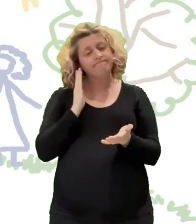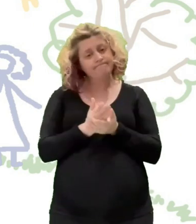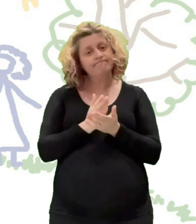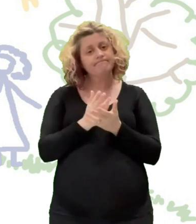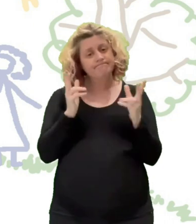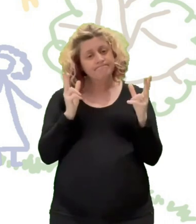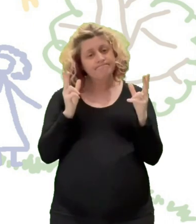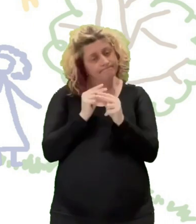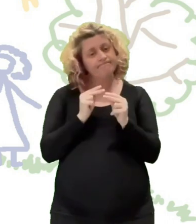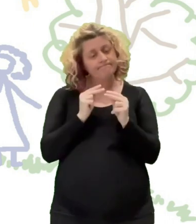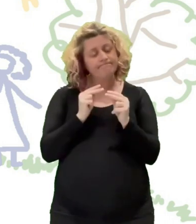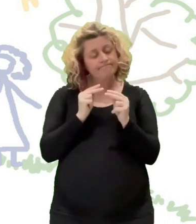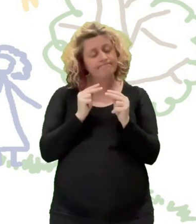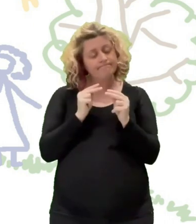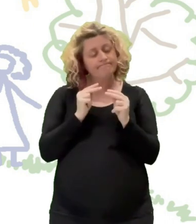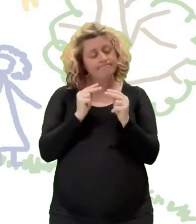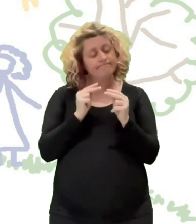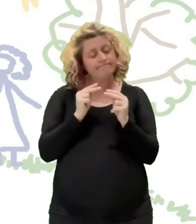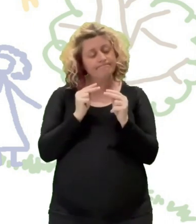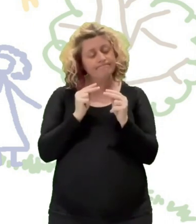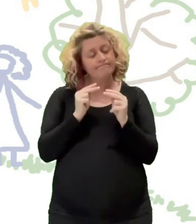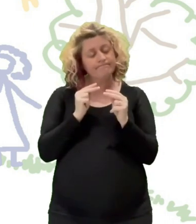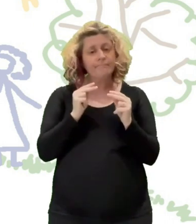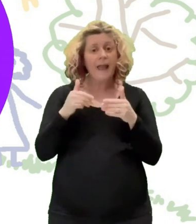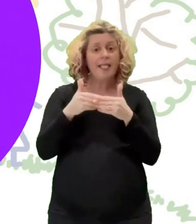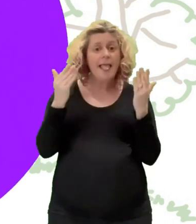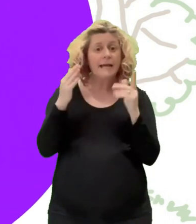sleepy a violent mood